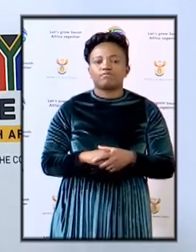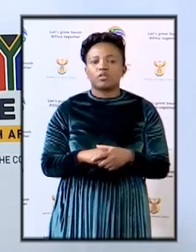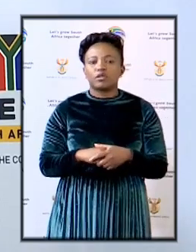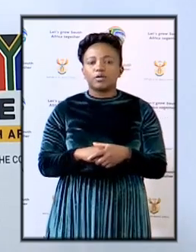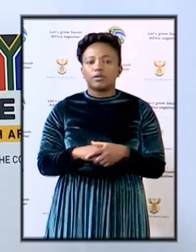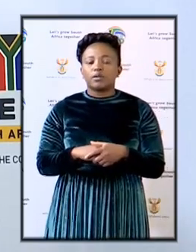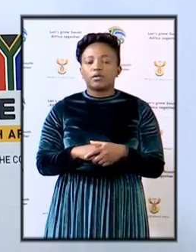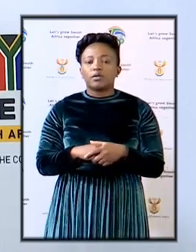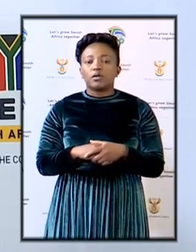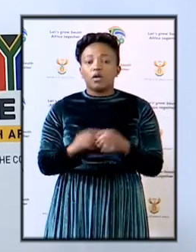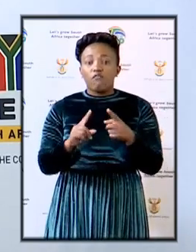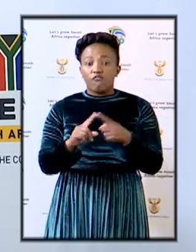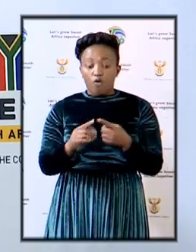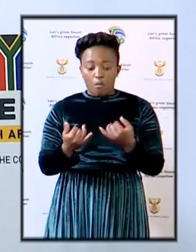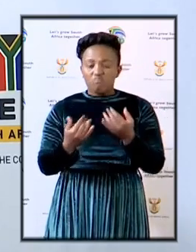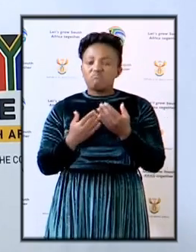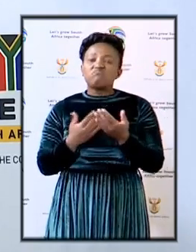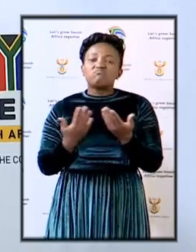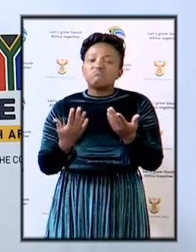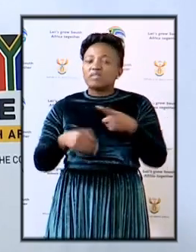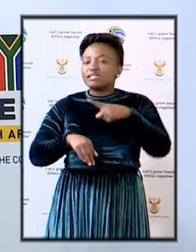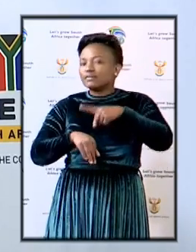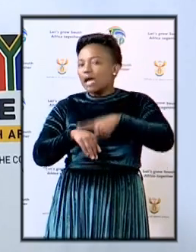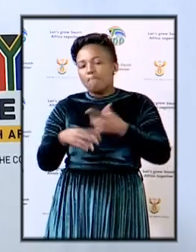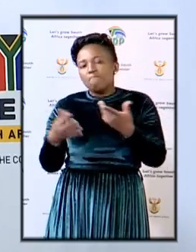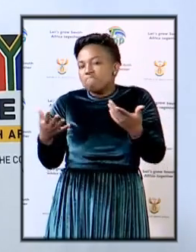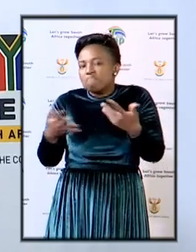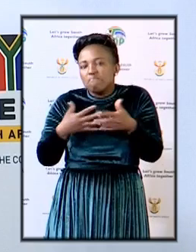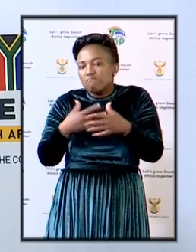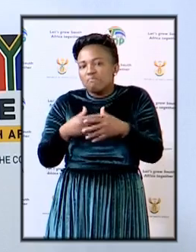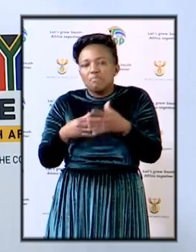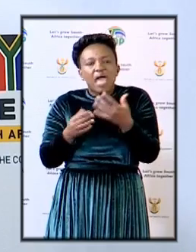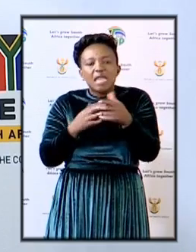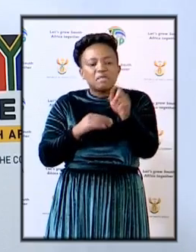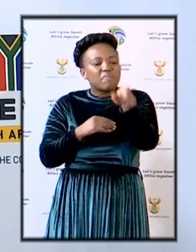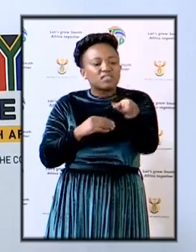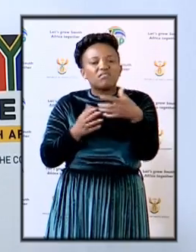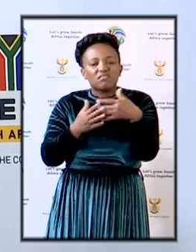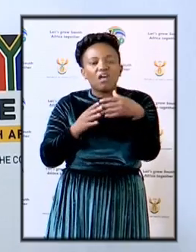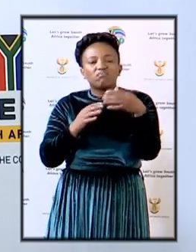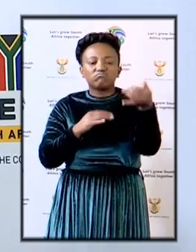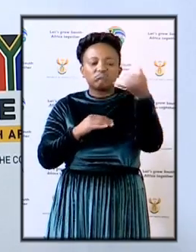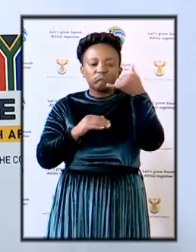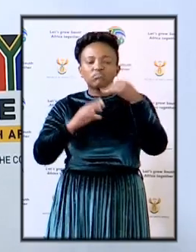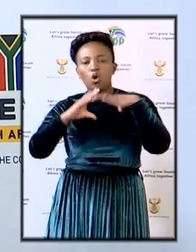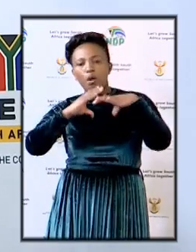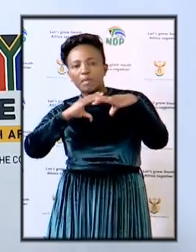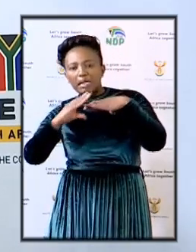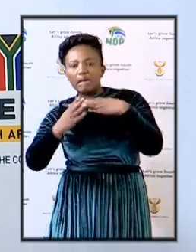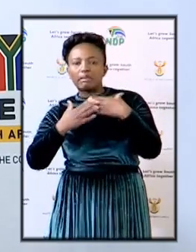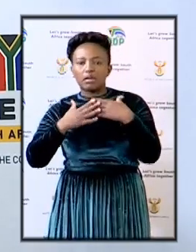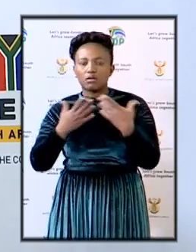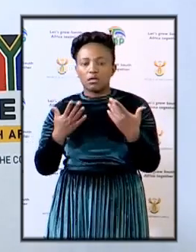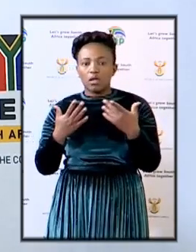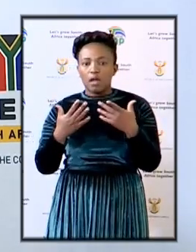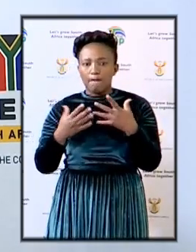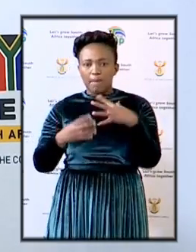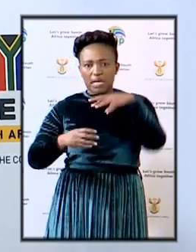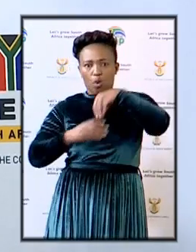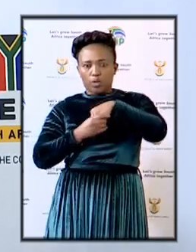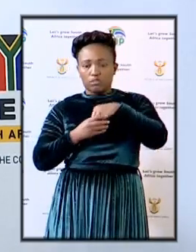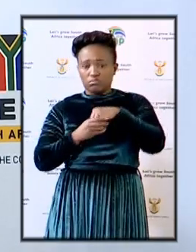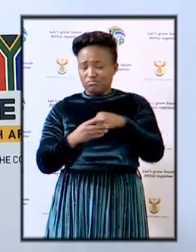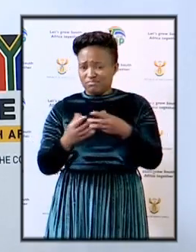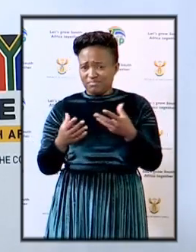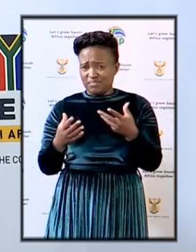from time to time individuals will communicate with us but the content of that communication we will